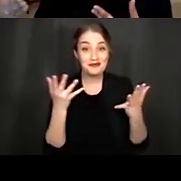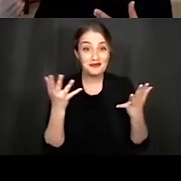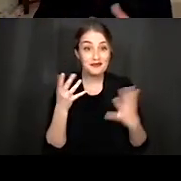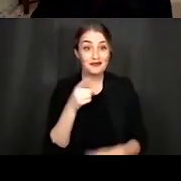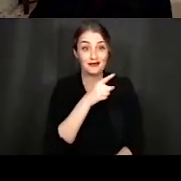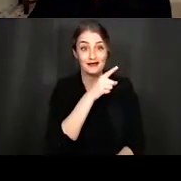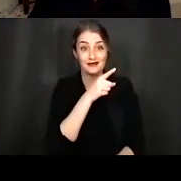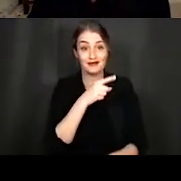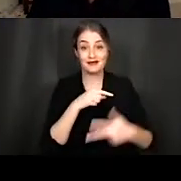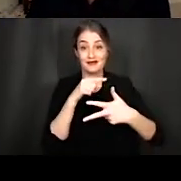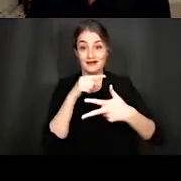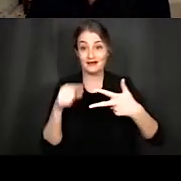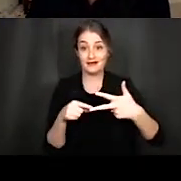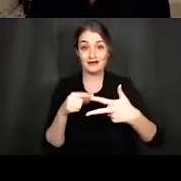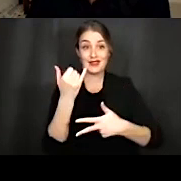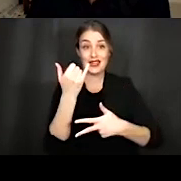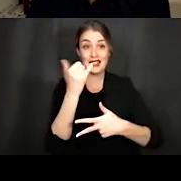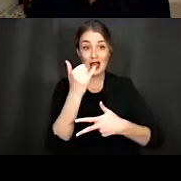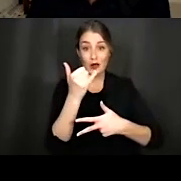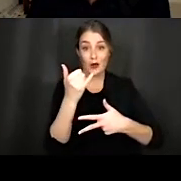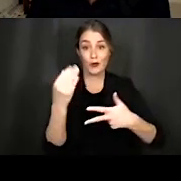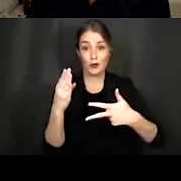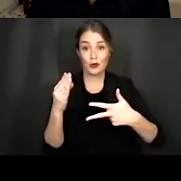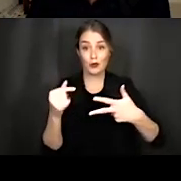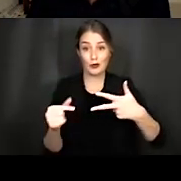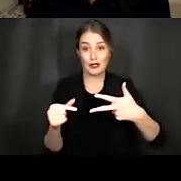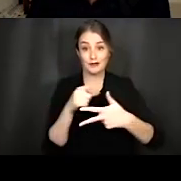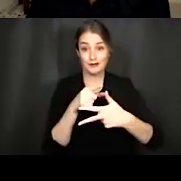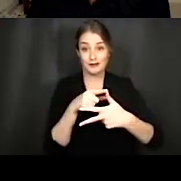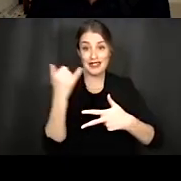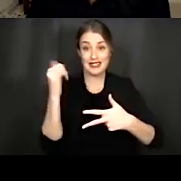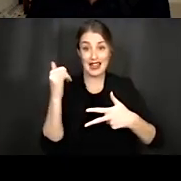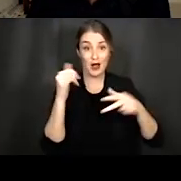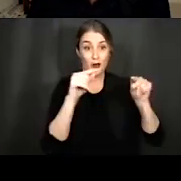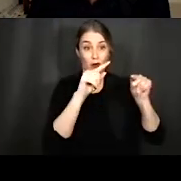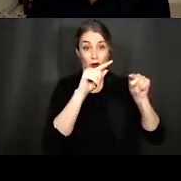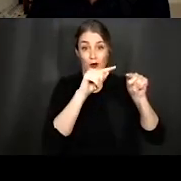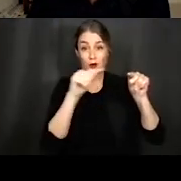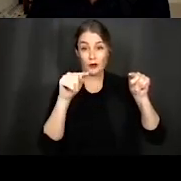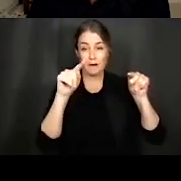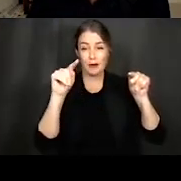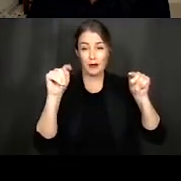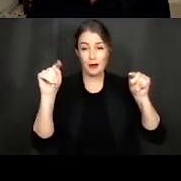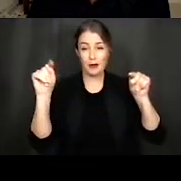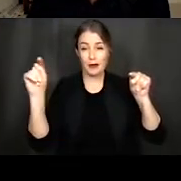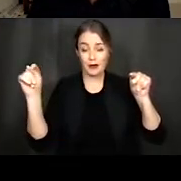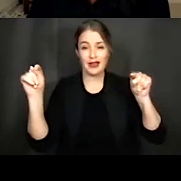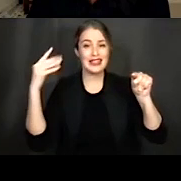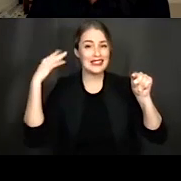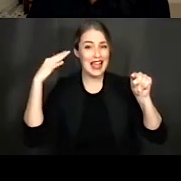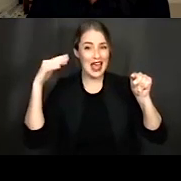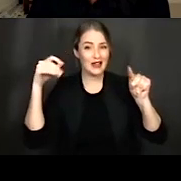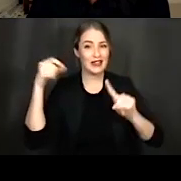are three different signals. In the yellow, we have our, our sound signal that goes for 50